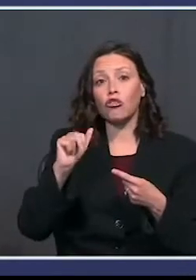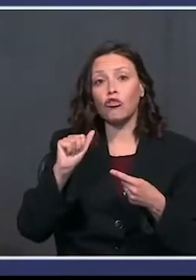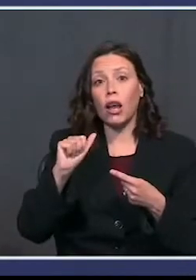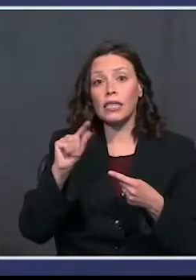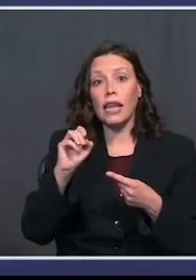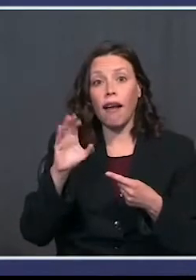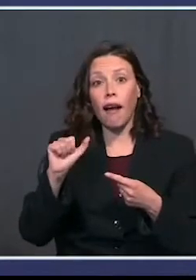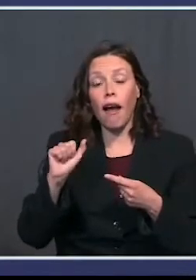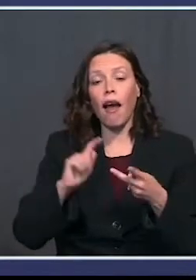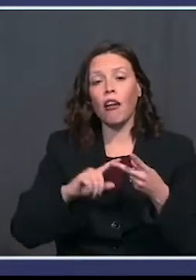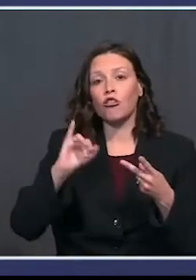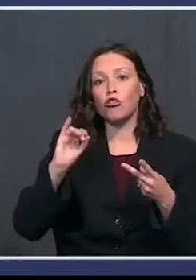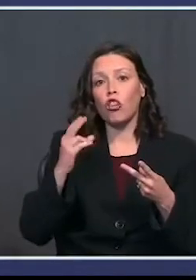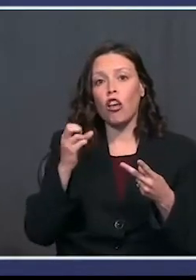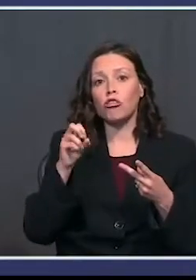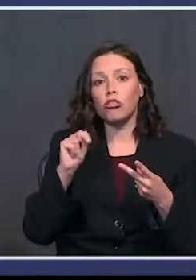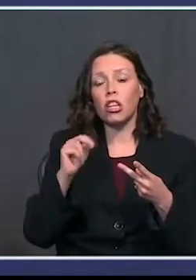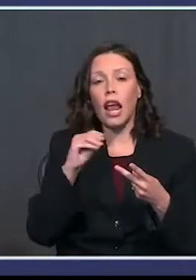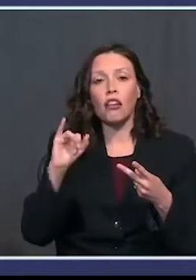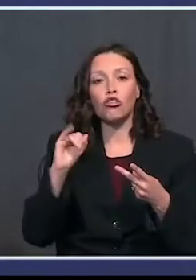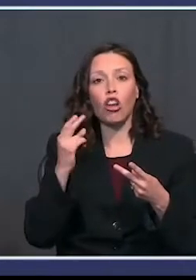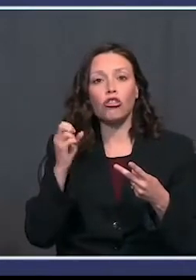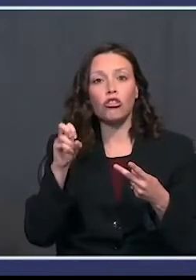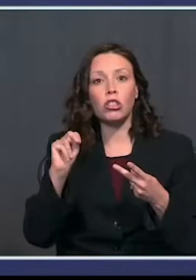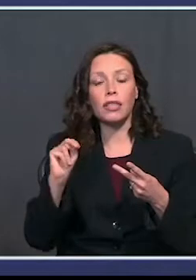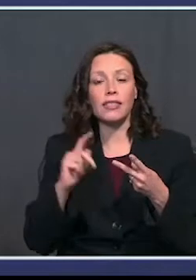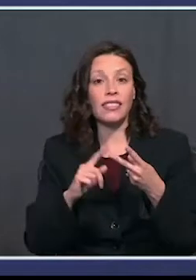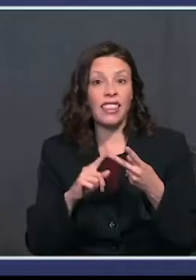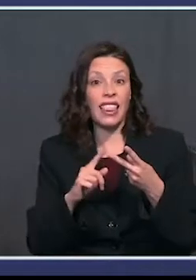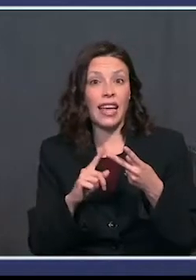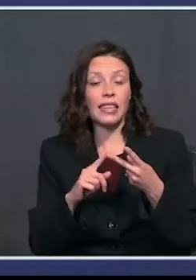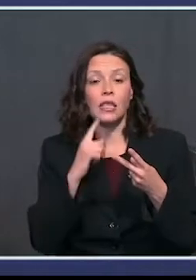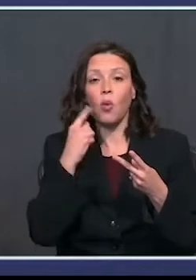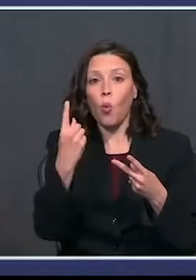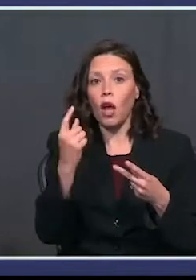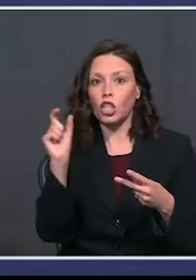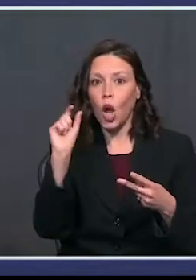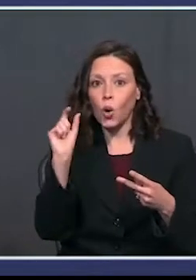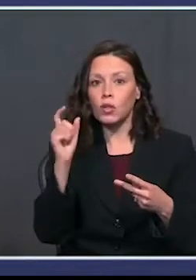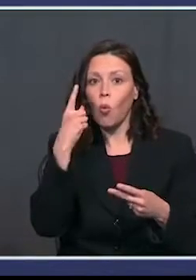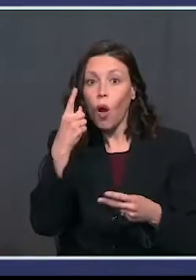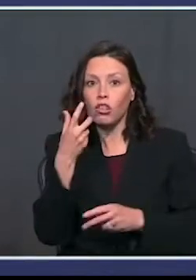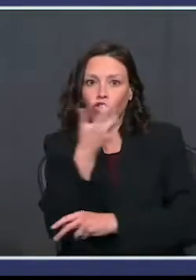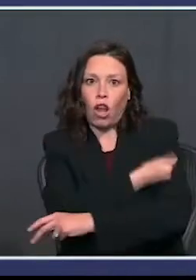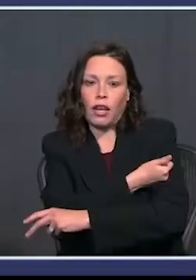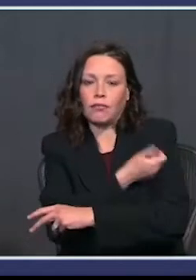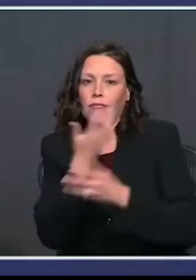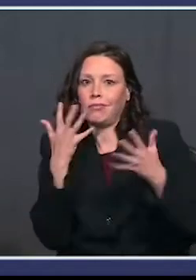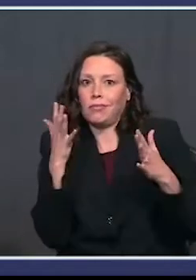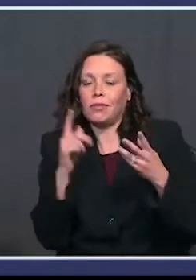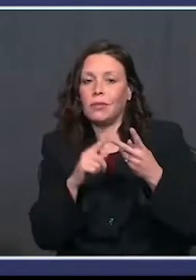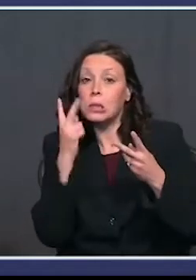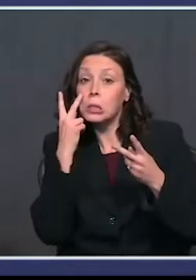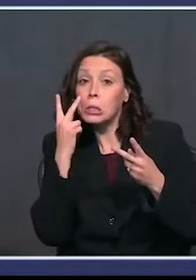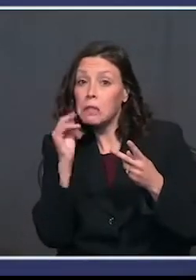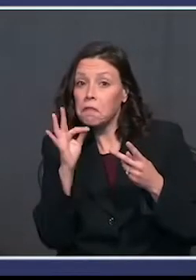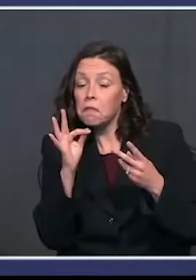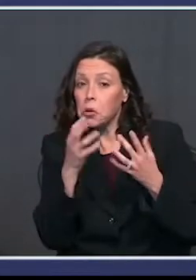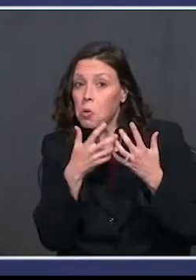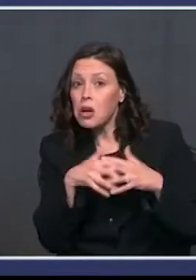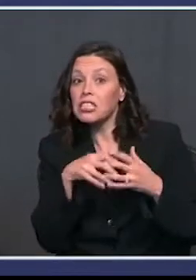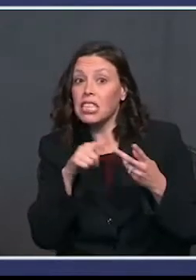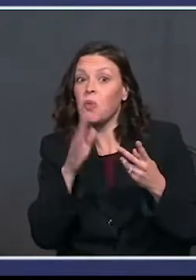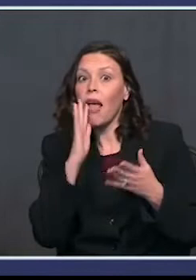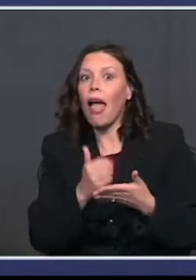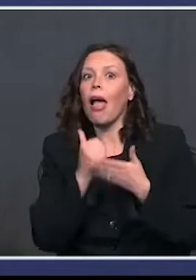& Johnson. As you know, the Johnson & Johnson is a one dose, one shot vaccine. So we're going to see how that works. That would be